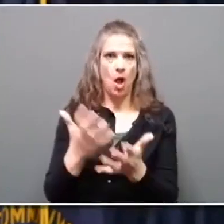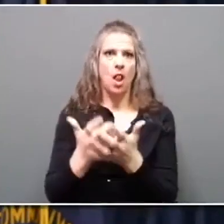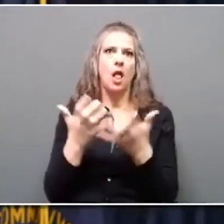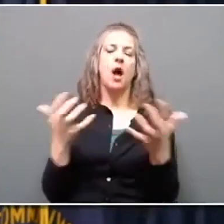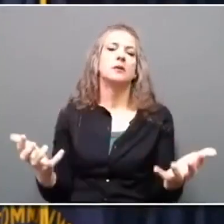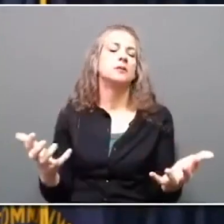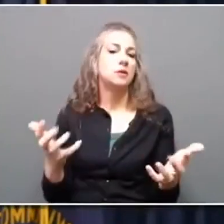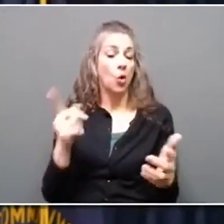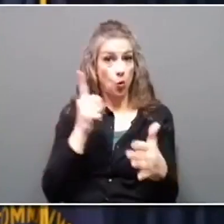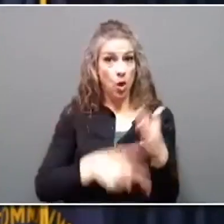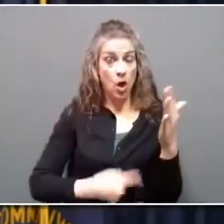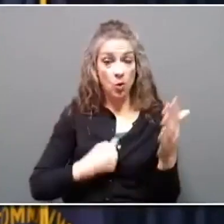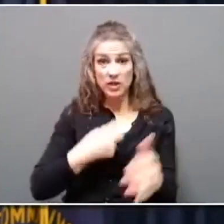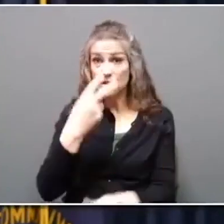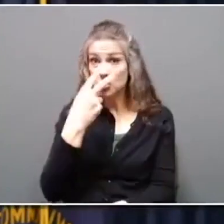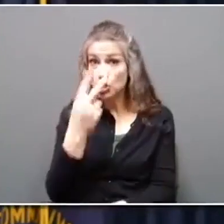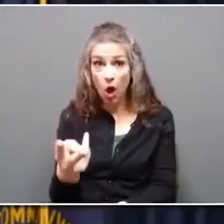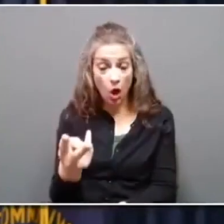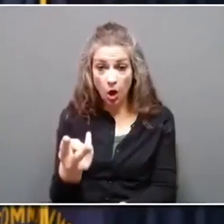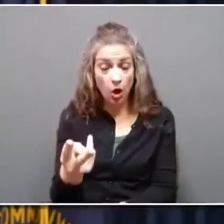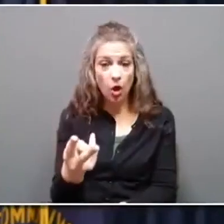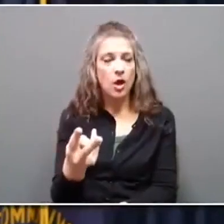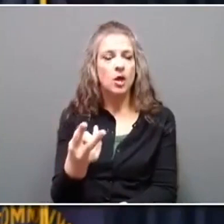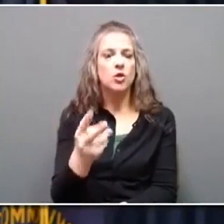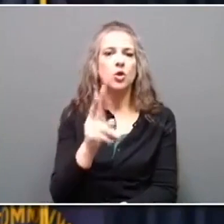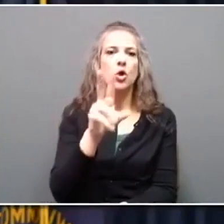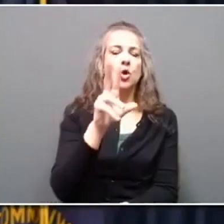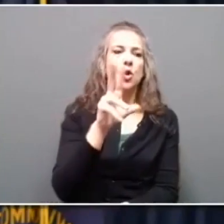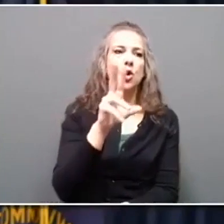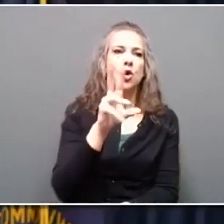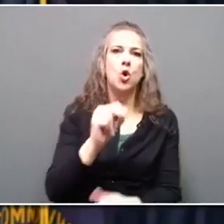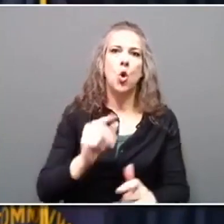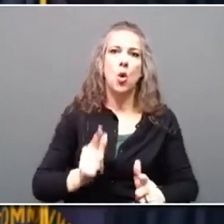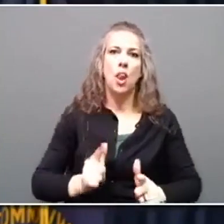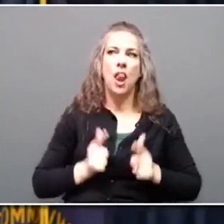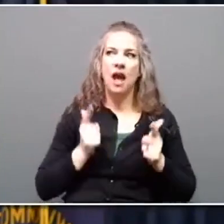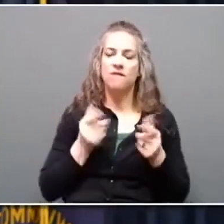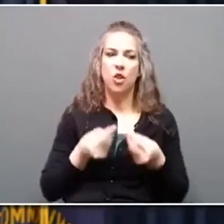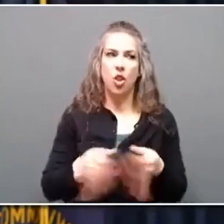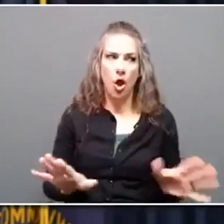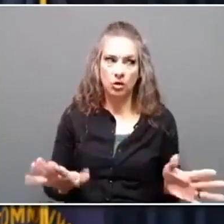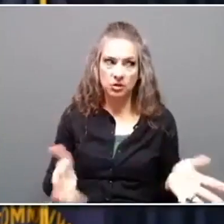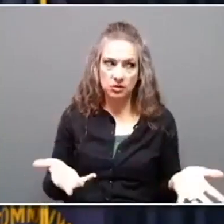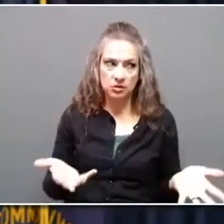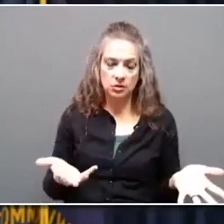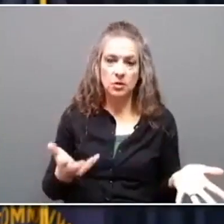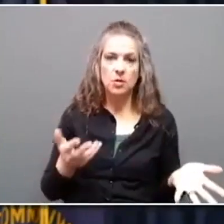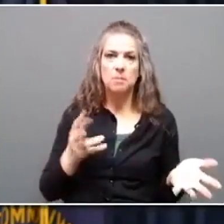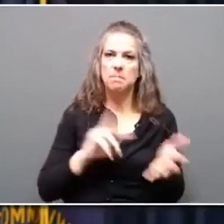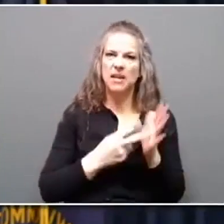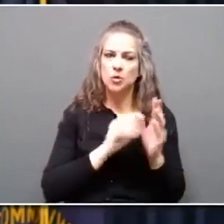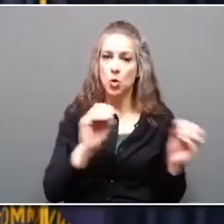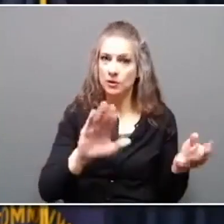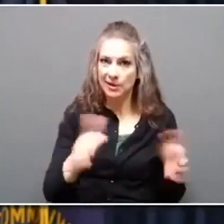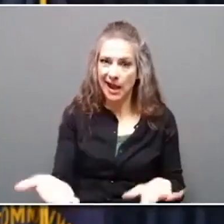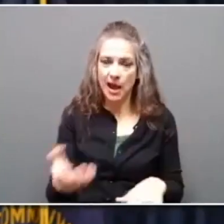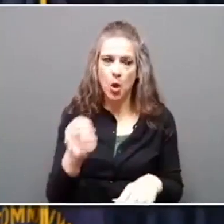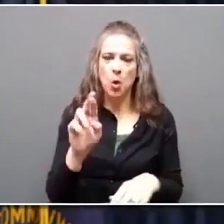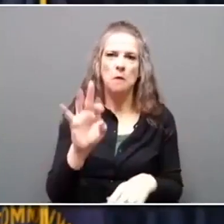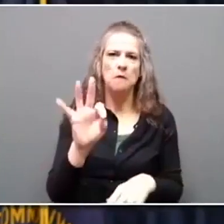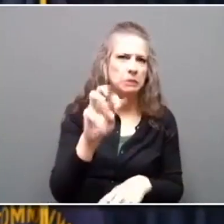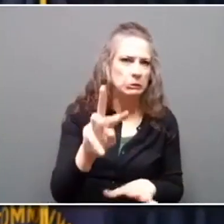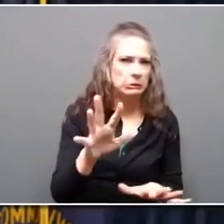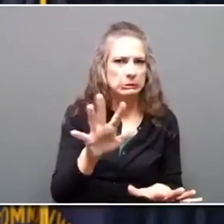we have seen is either no loss of life or really low loss of life. That is all because the people of Kentucky